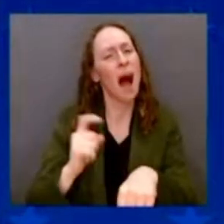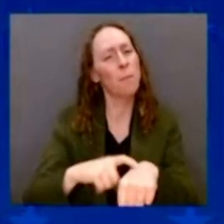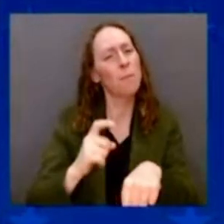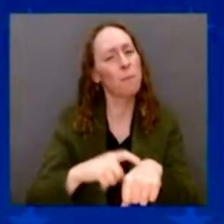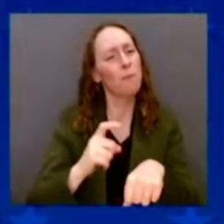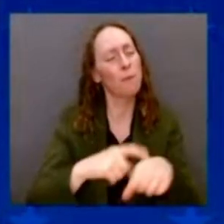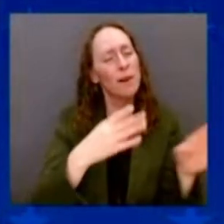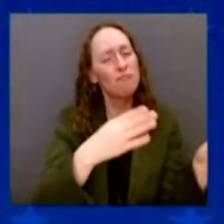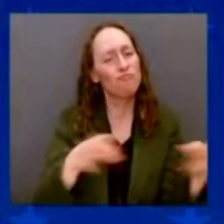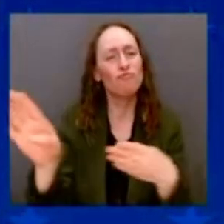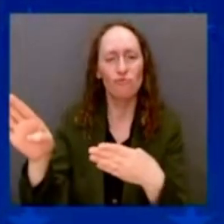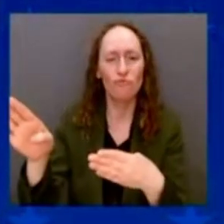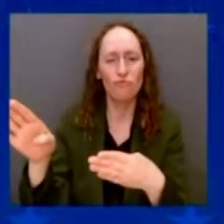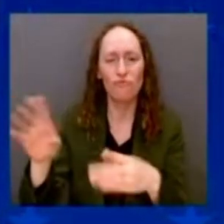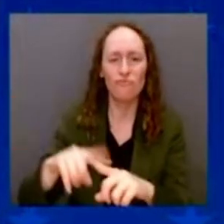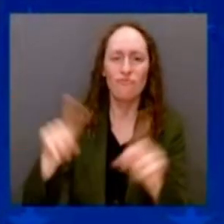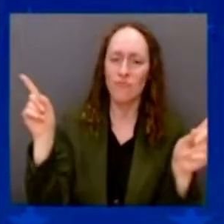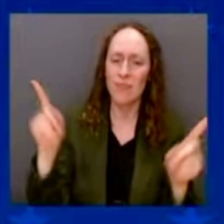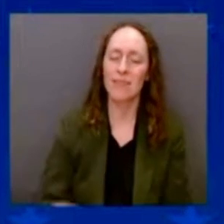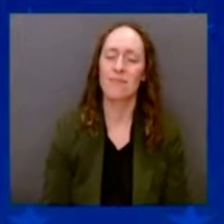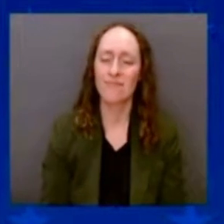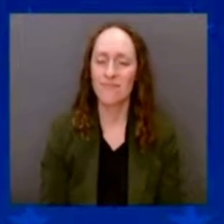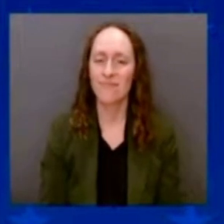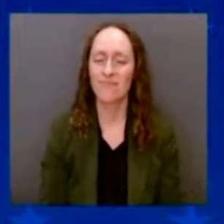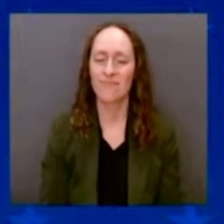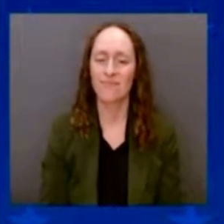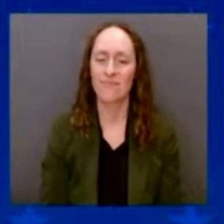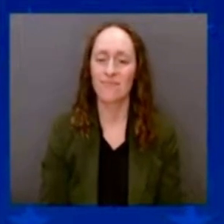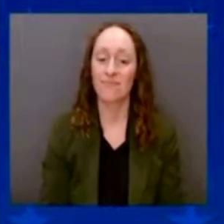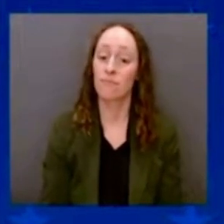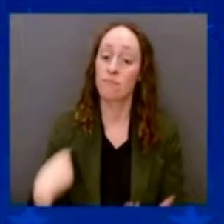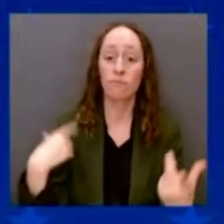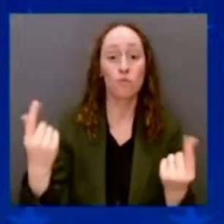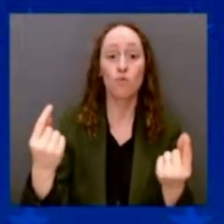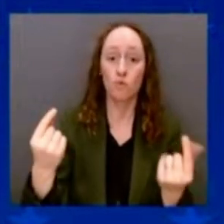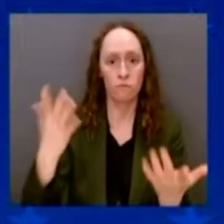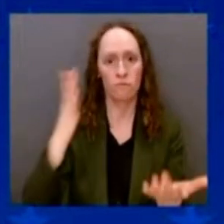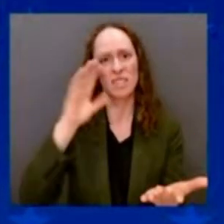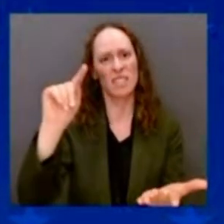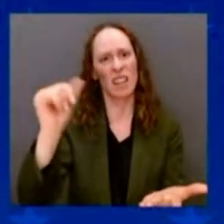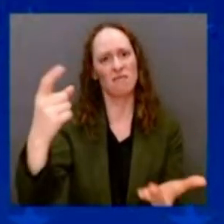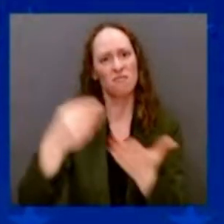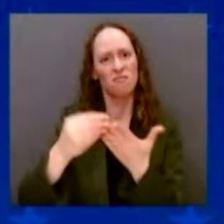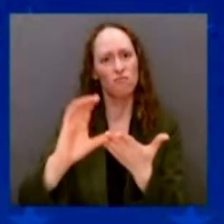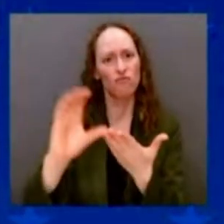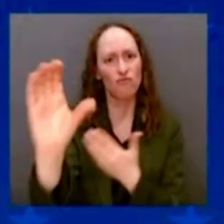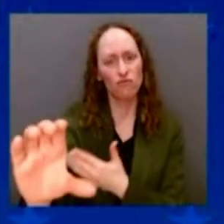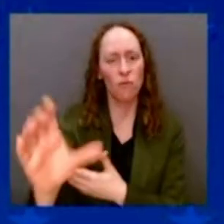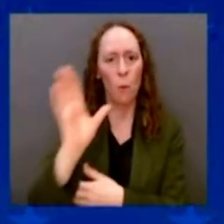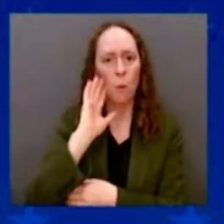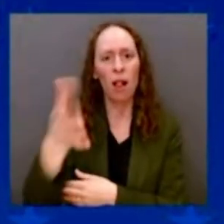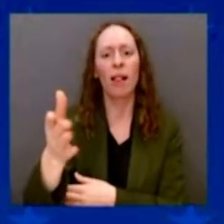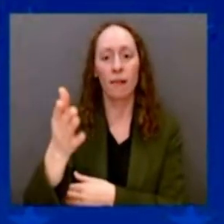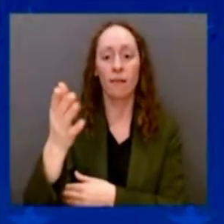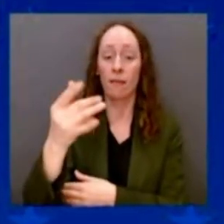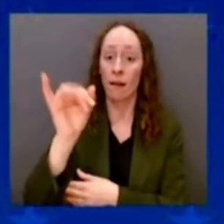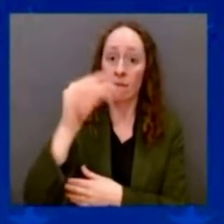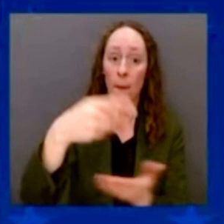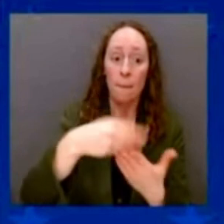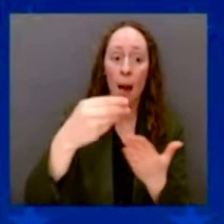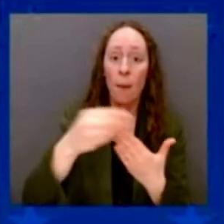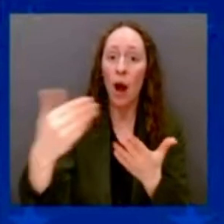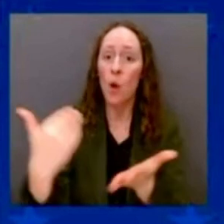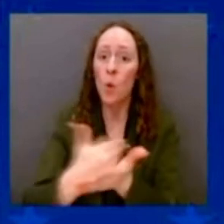tax credit and rebates if you're buying new, efficient — energy-efficient appliances. Heat pumps — the new heat pumps.